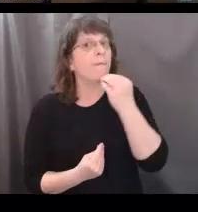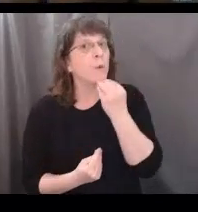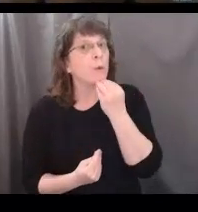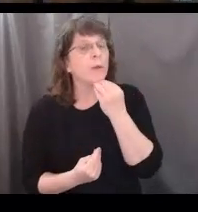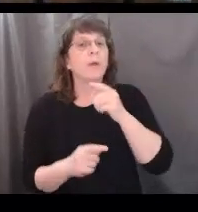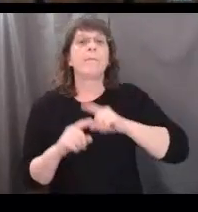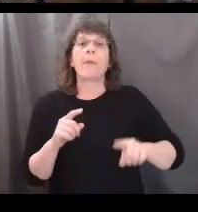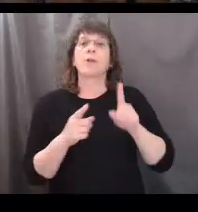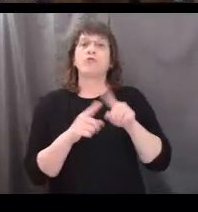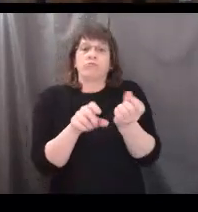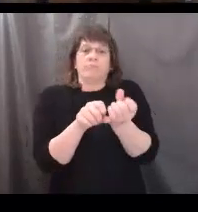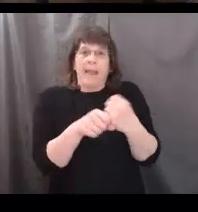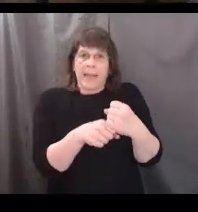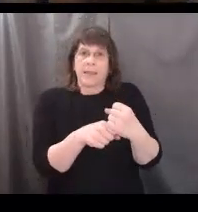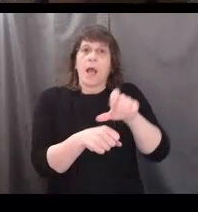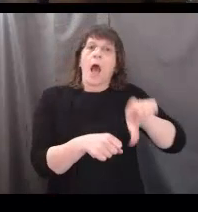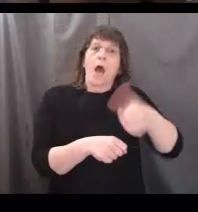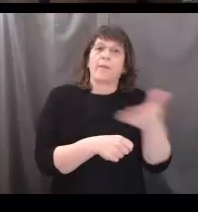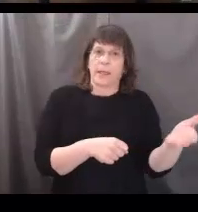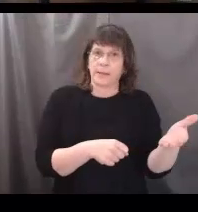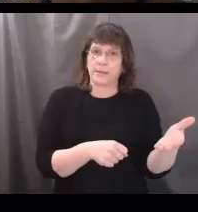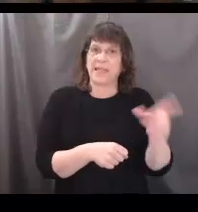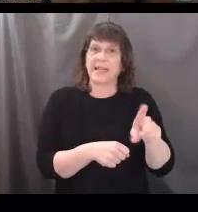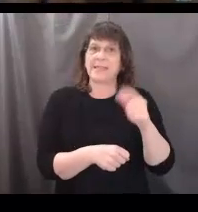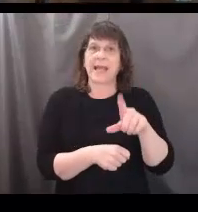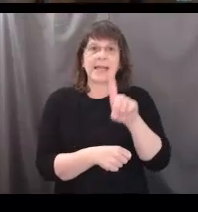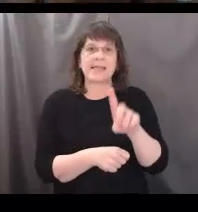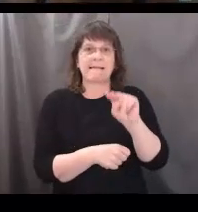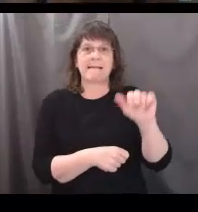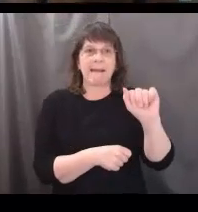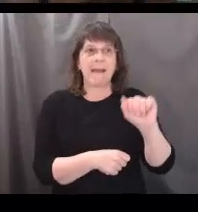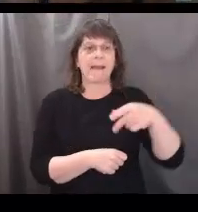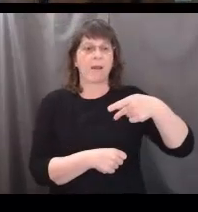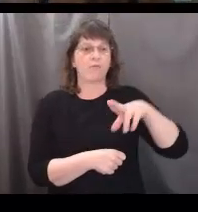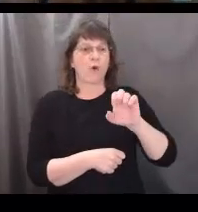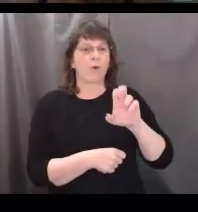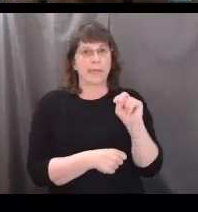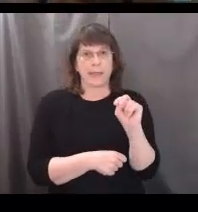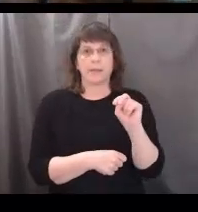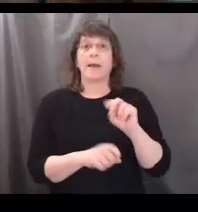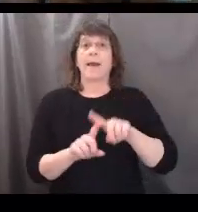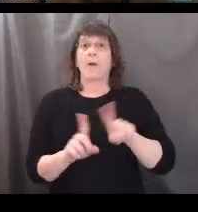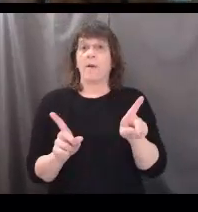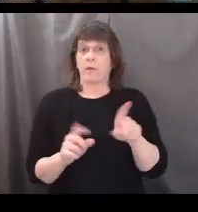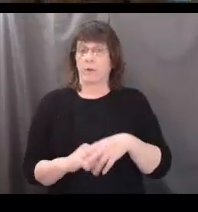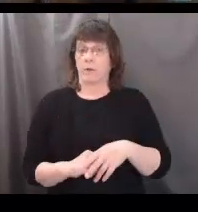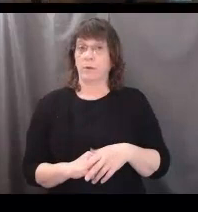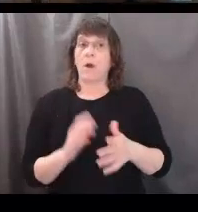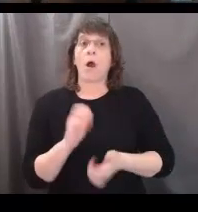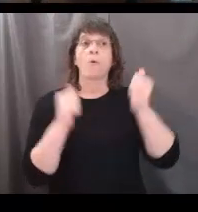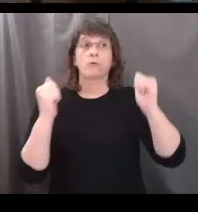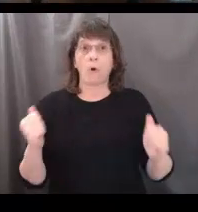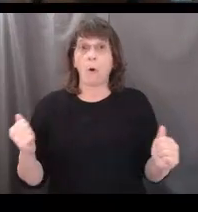but to synthesize or make other things it needs like DNA and proteins. However, almost